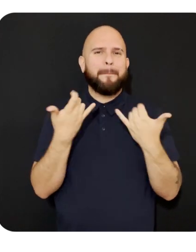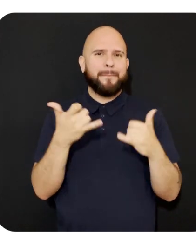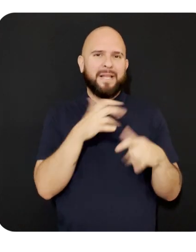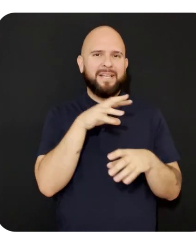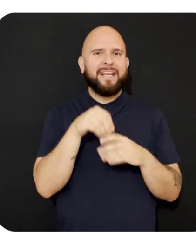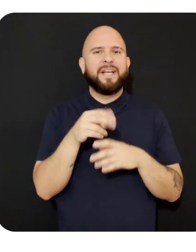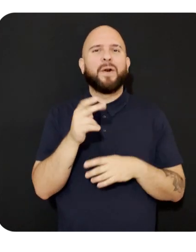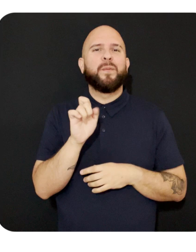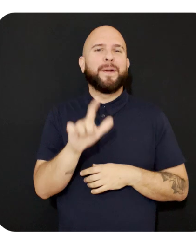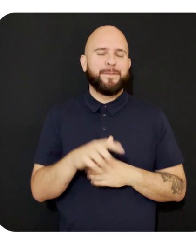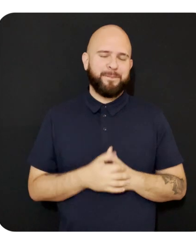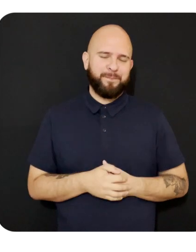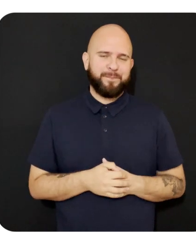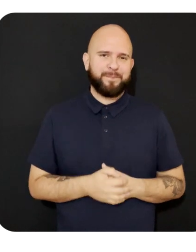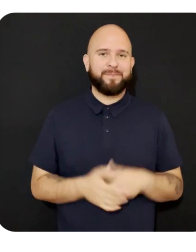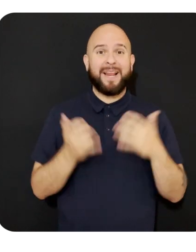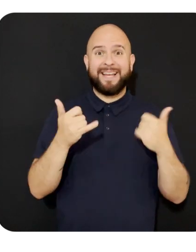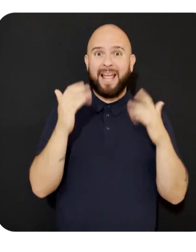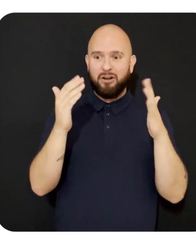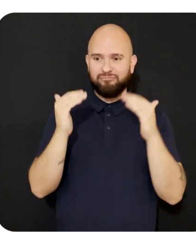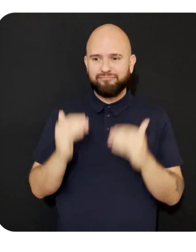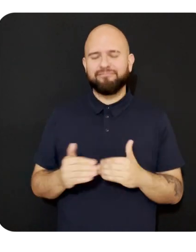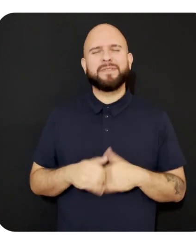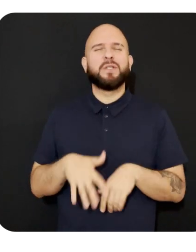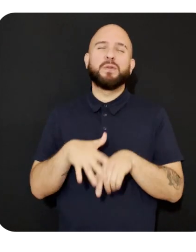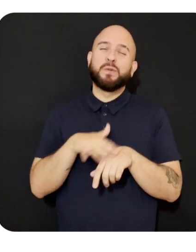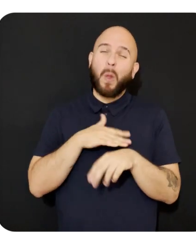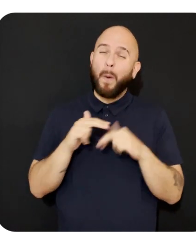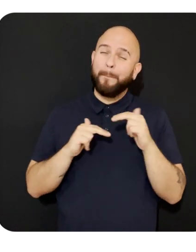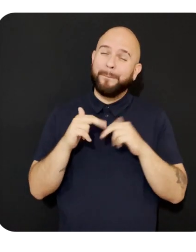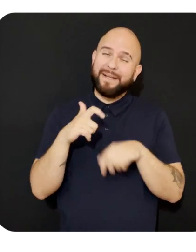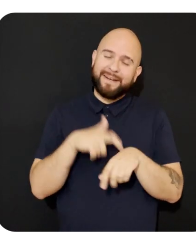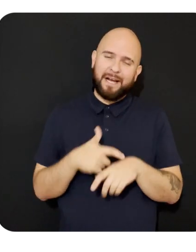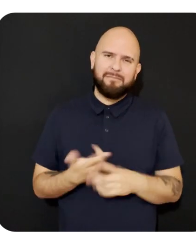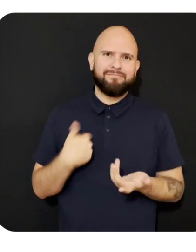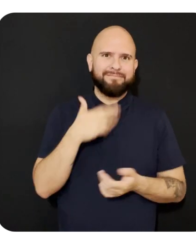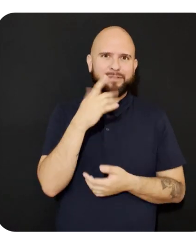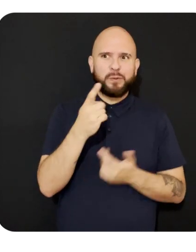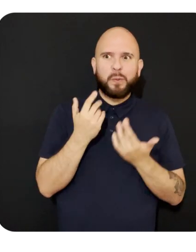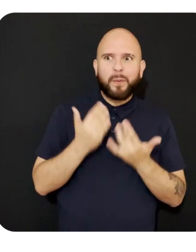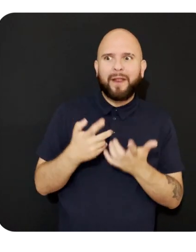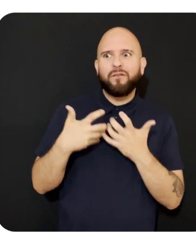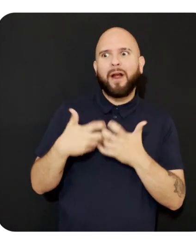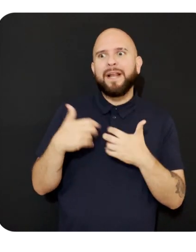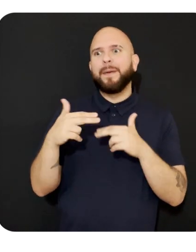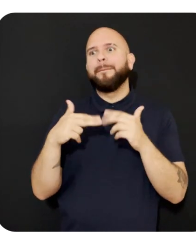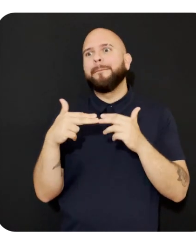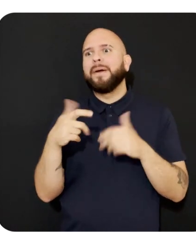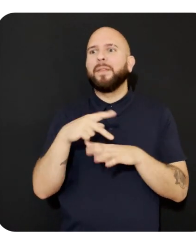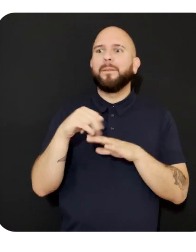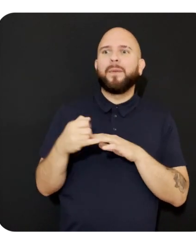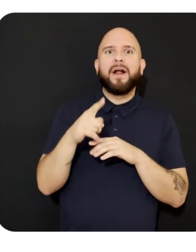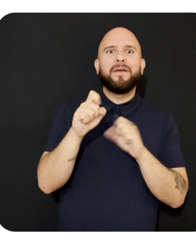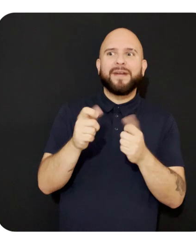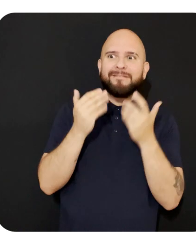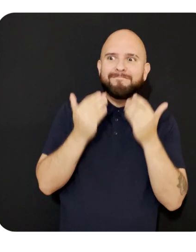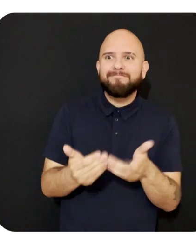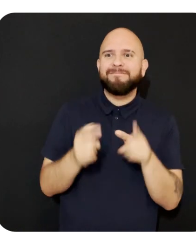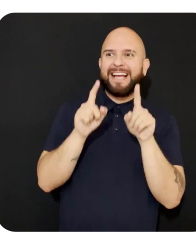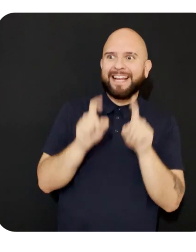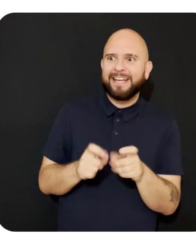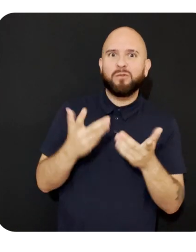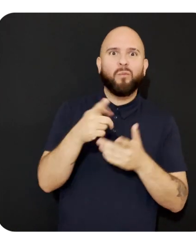Okay, let's talk about slow build times, when you're waiting for the engine to build your project so you can deploy and test your change.